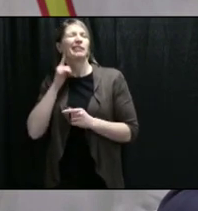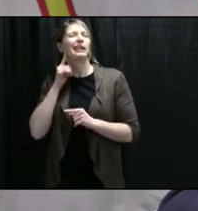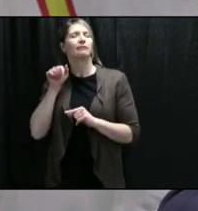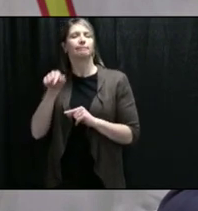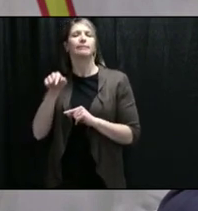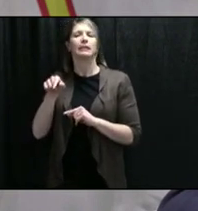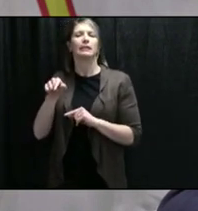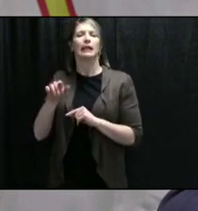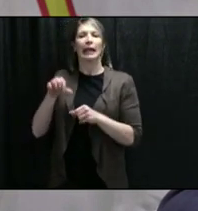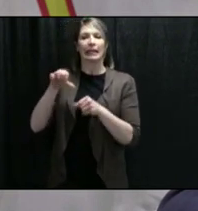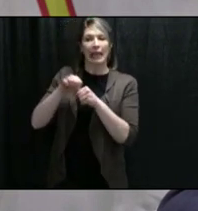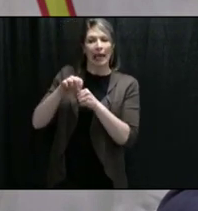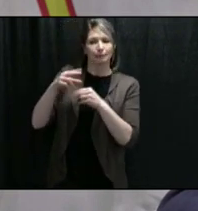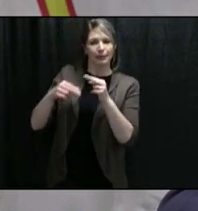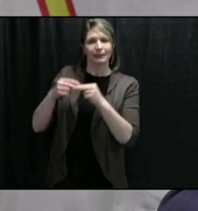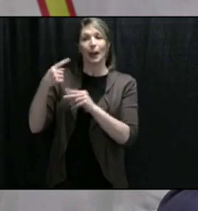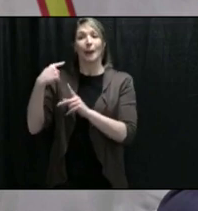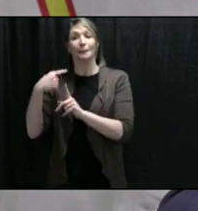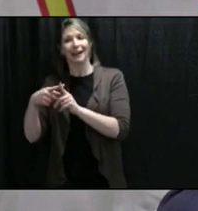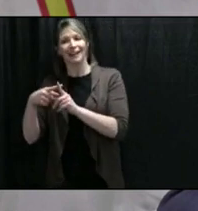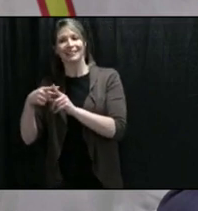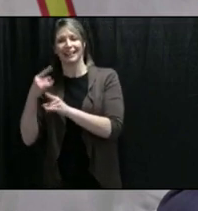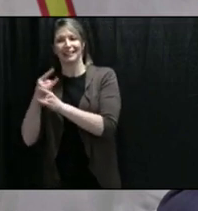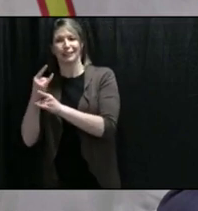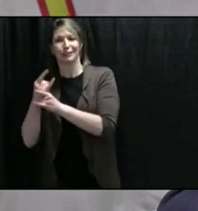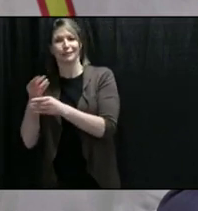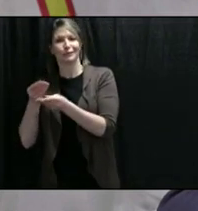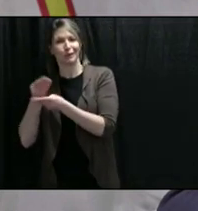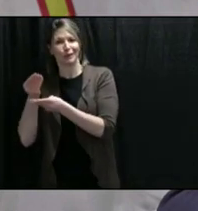it was an addition to what was an existing business.